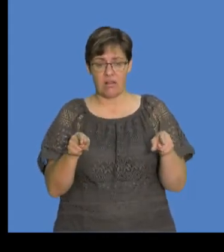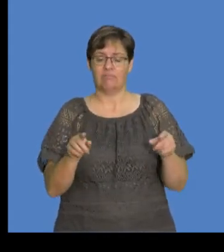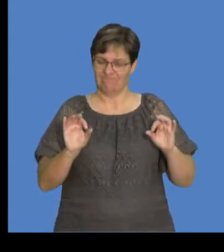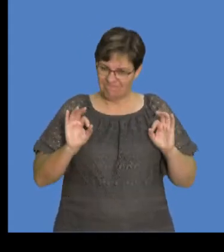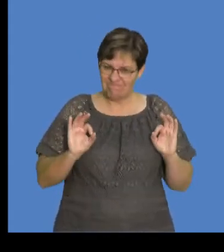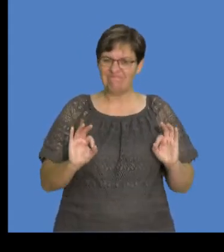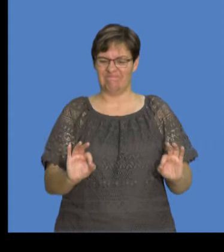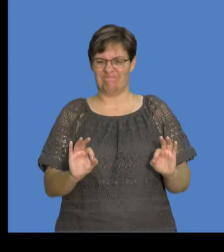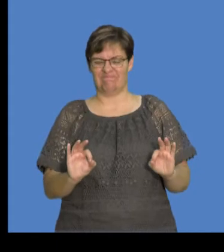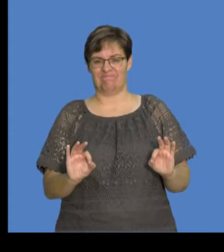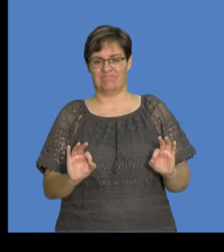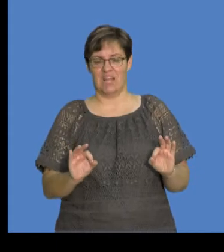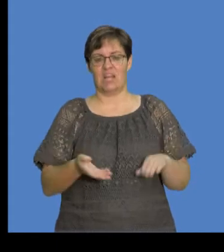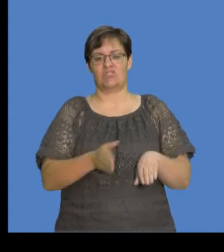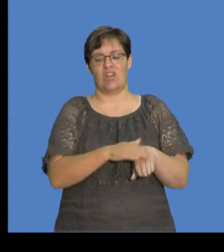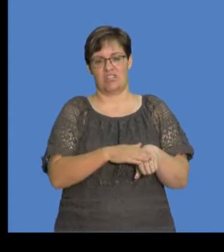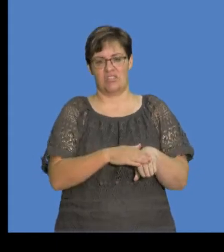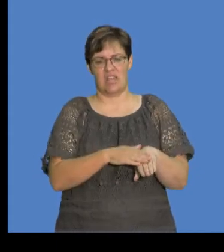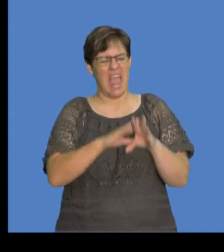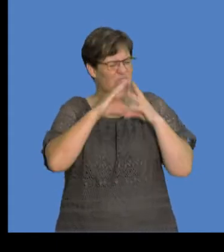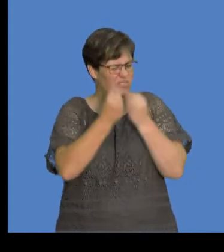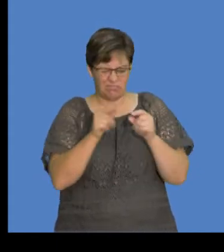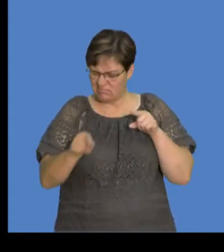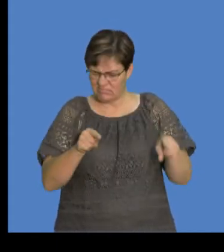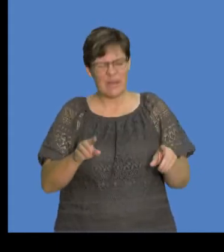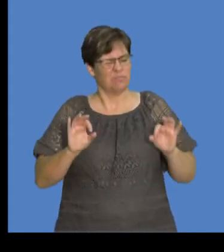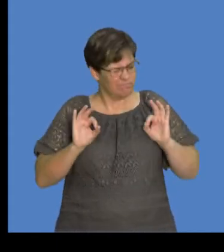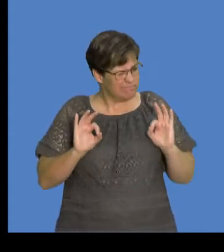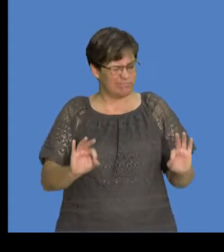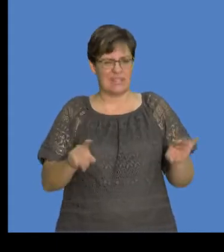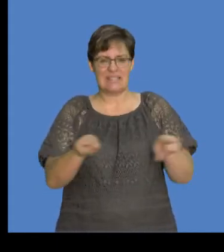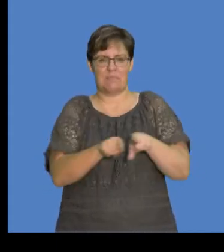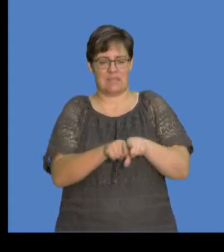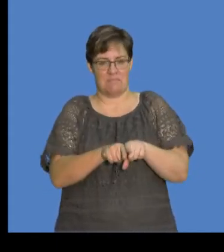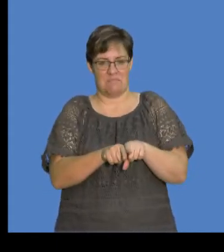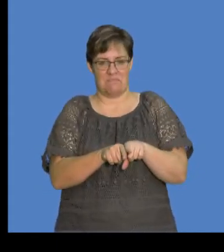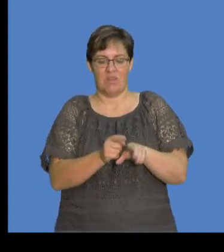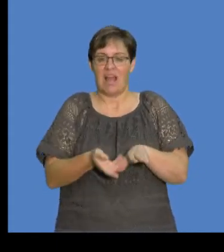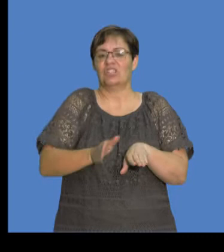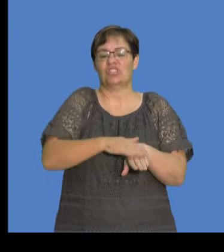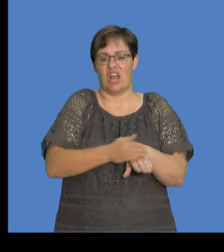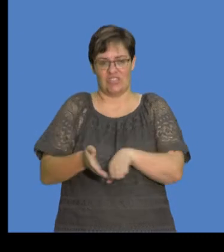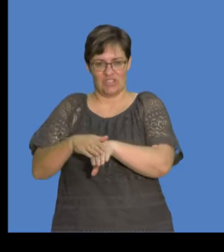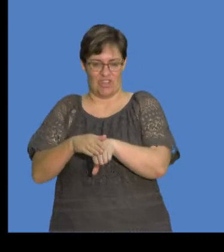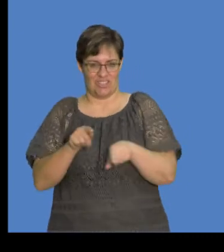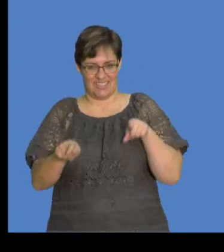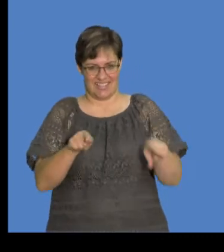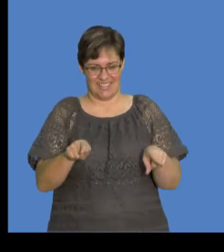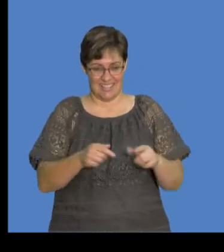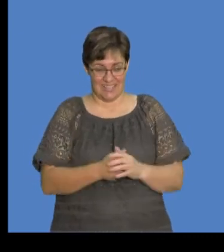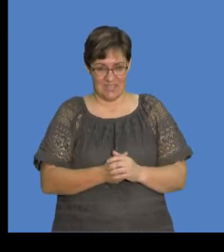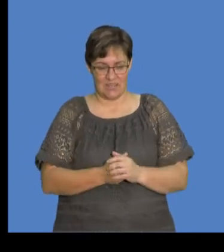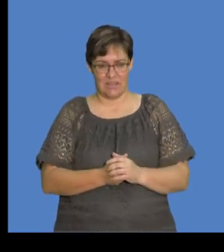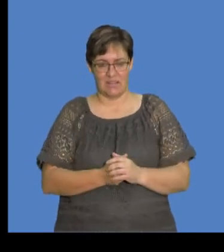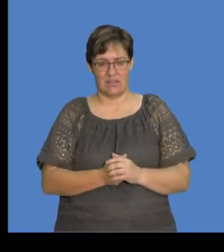identical charge. They are identical in every sense of the word, in terms of the quantity of charge that each one of